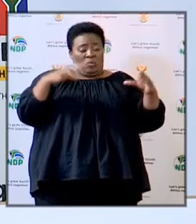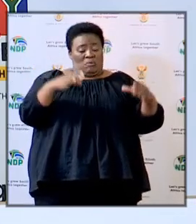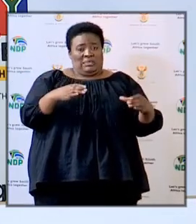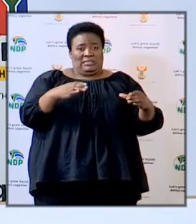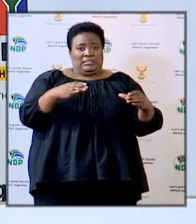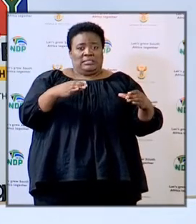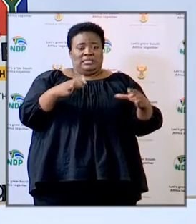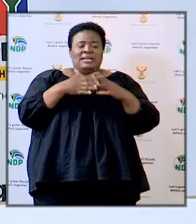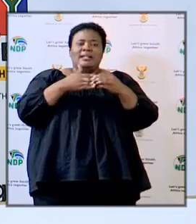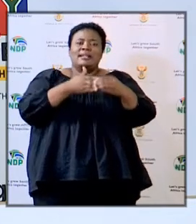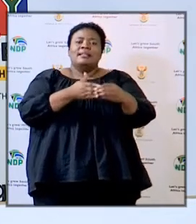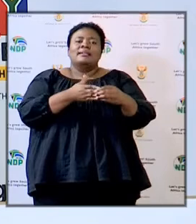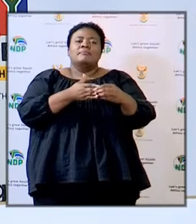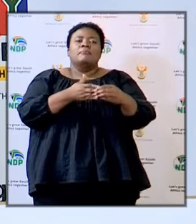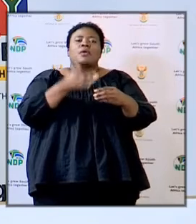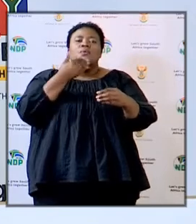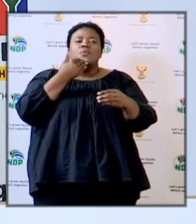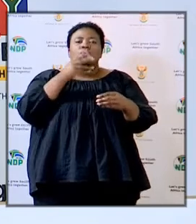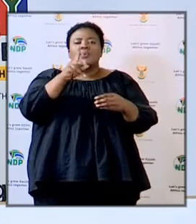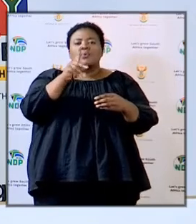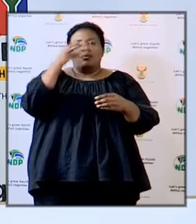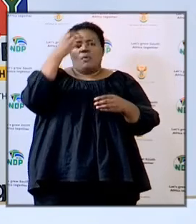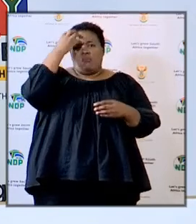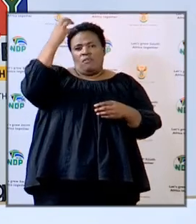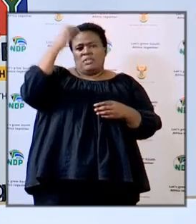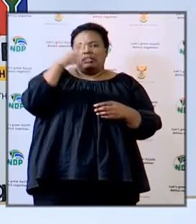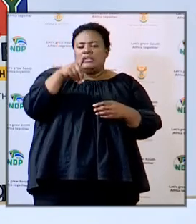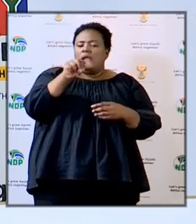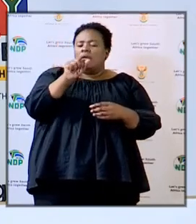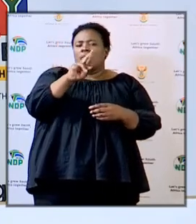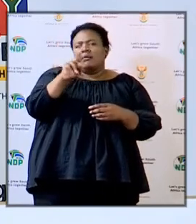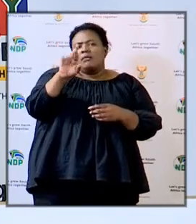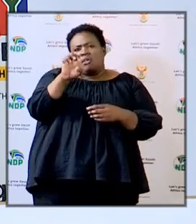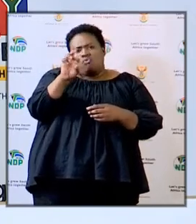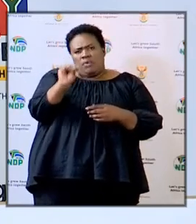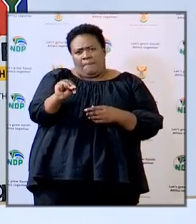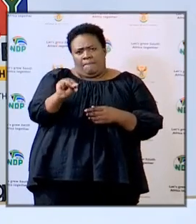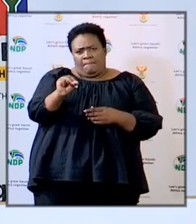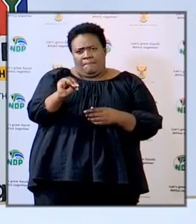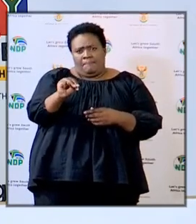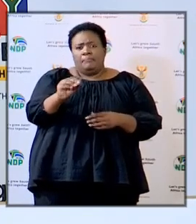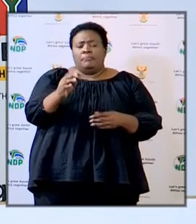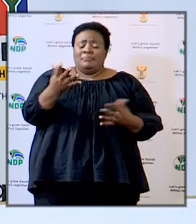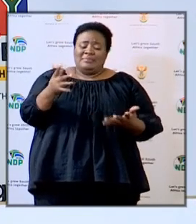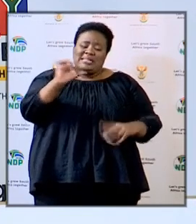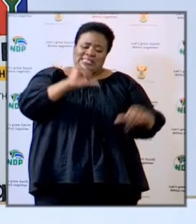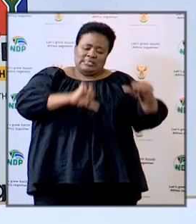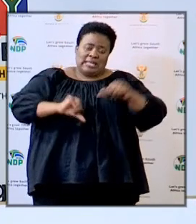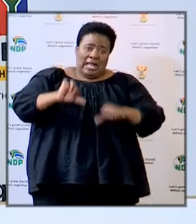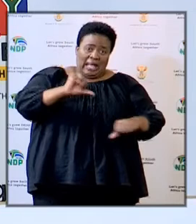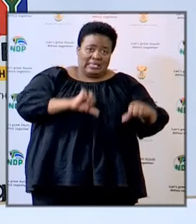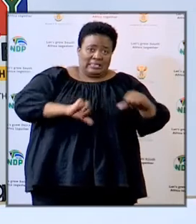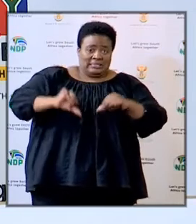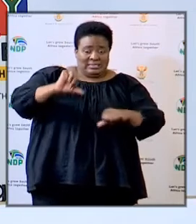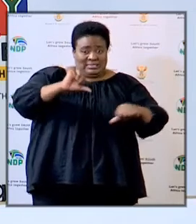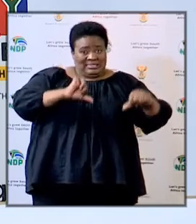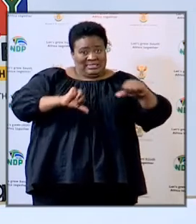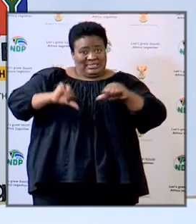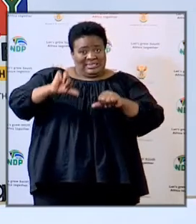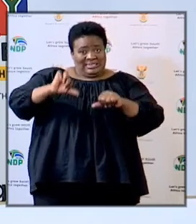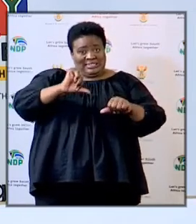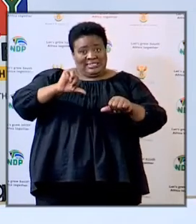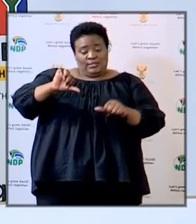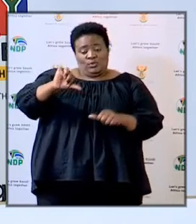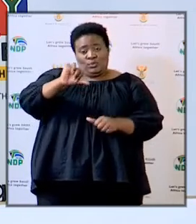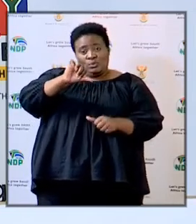the advice of the ministerial advisory committee the science society of